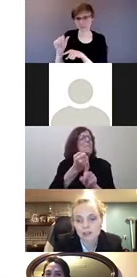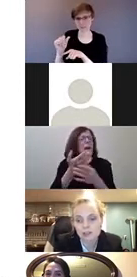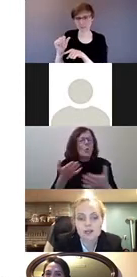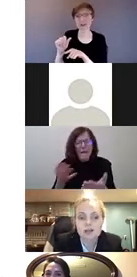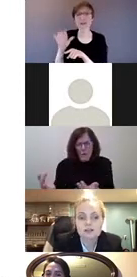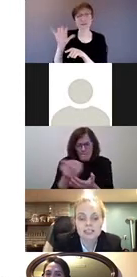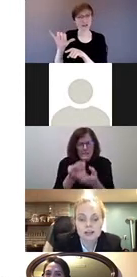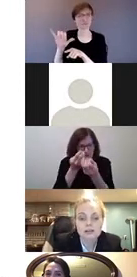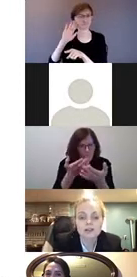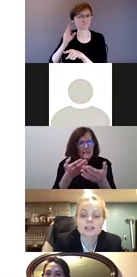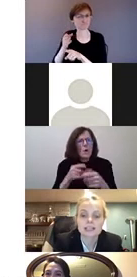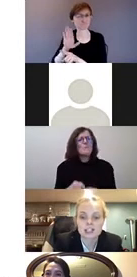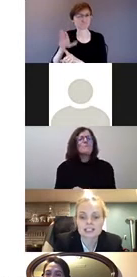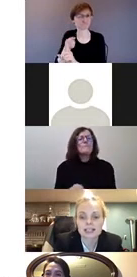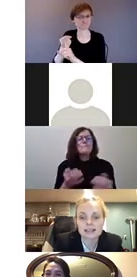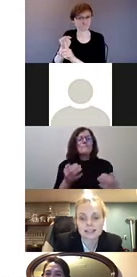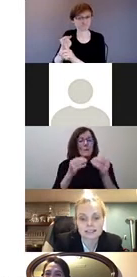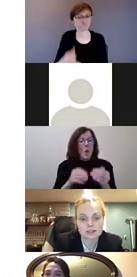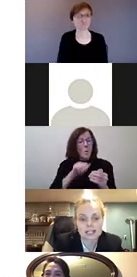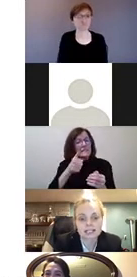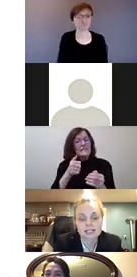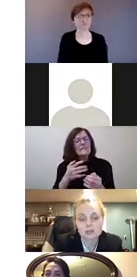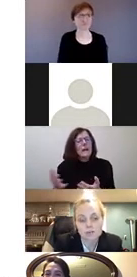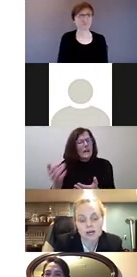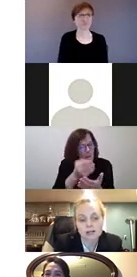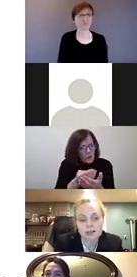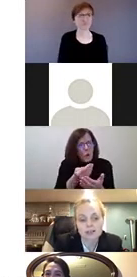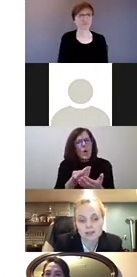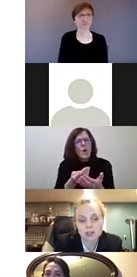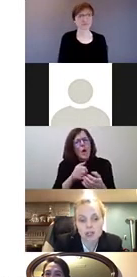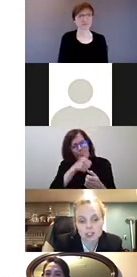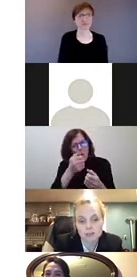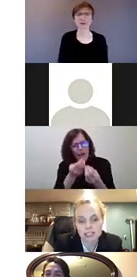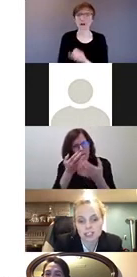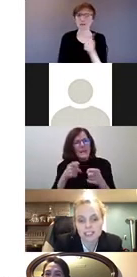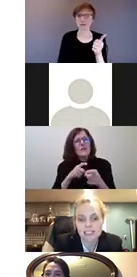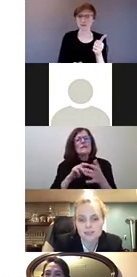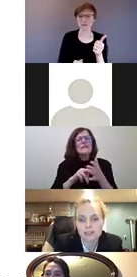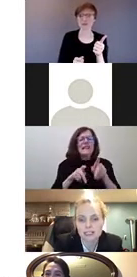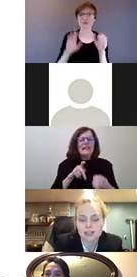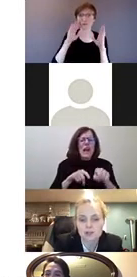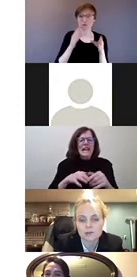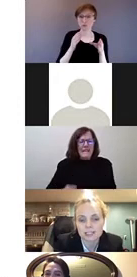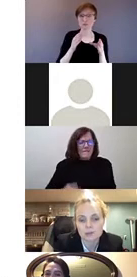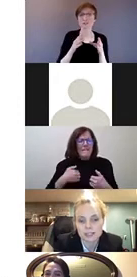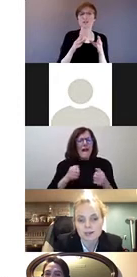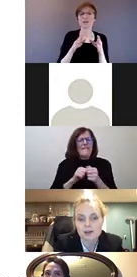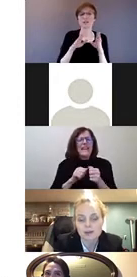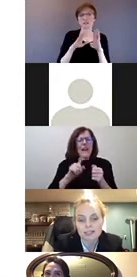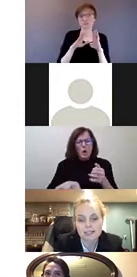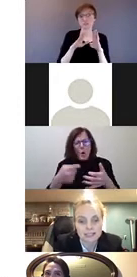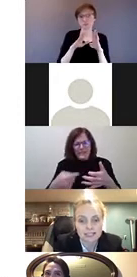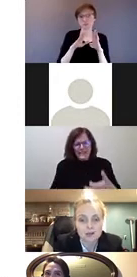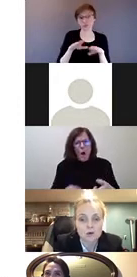collections in this series, including one on living with long-term conditions and disabilities, although this was